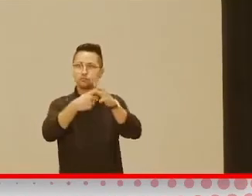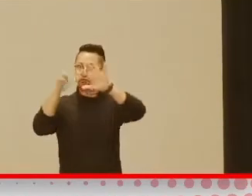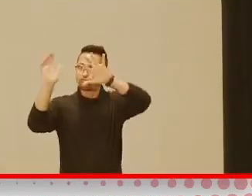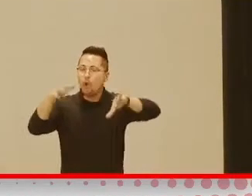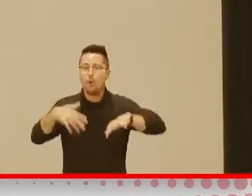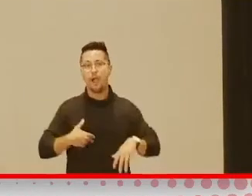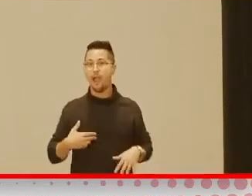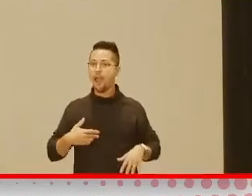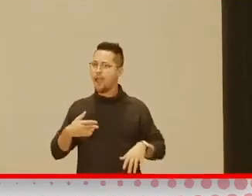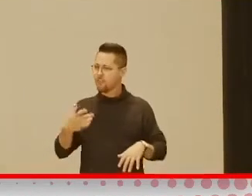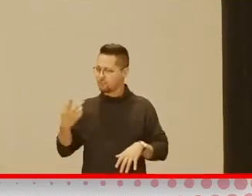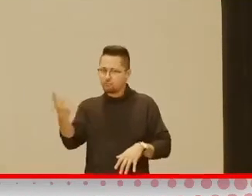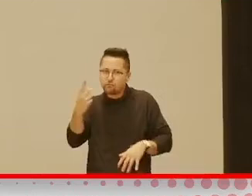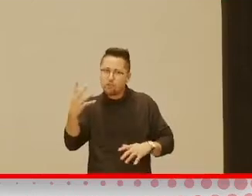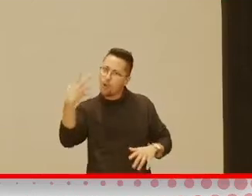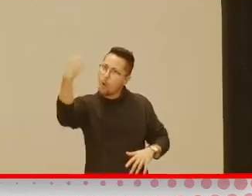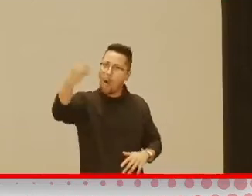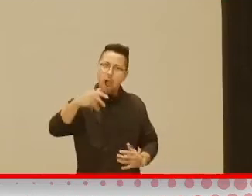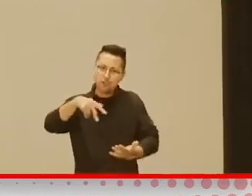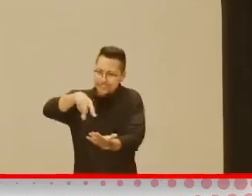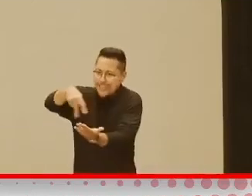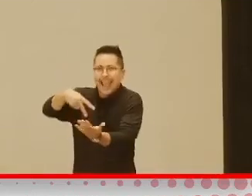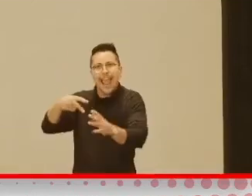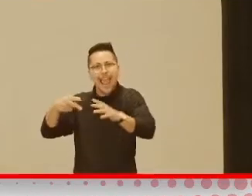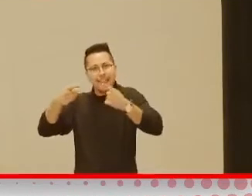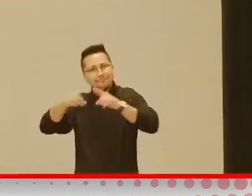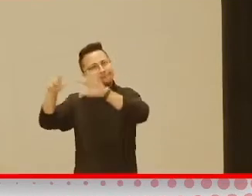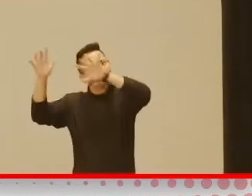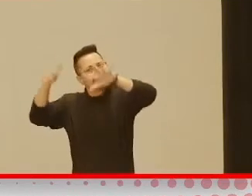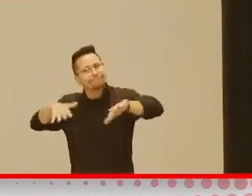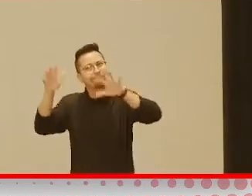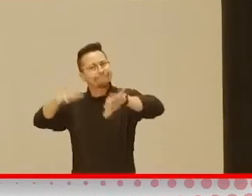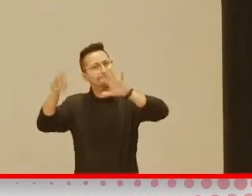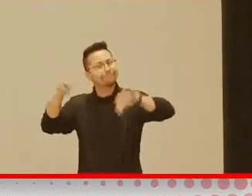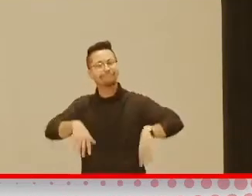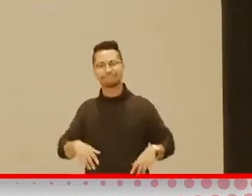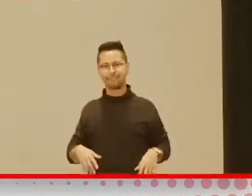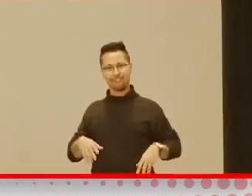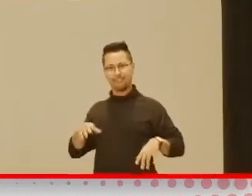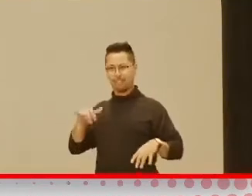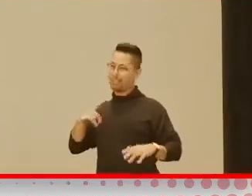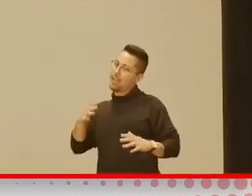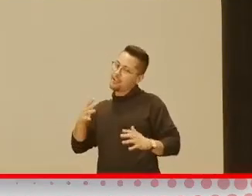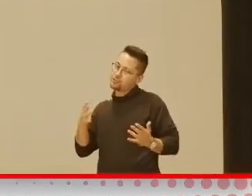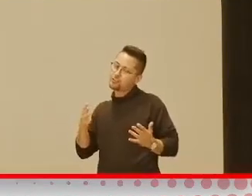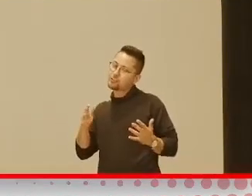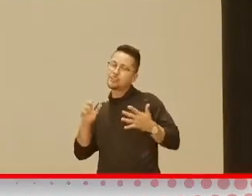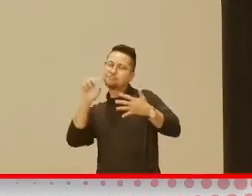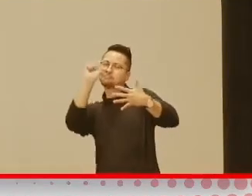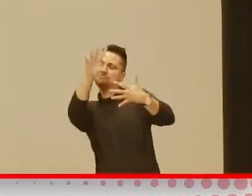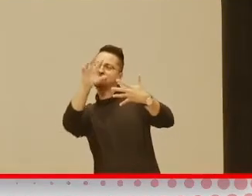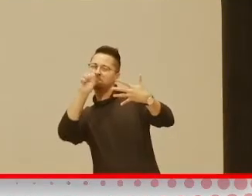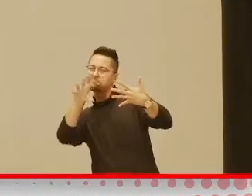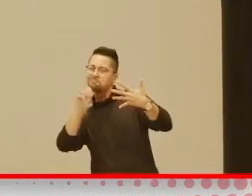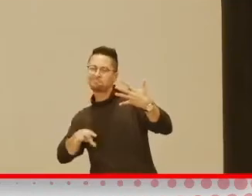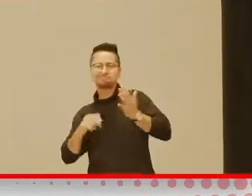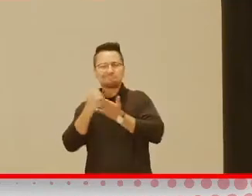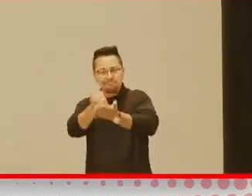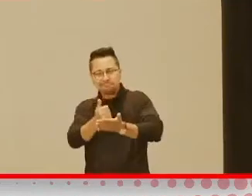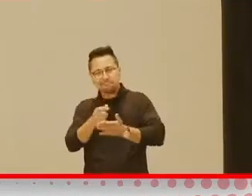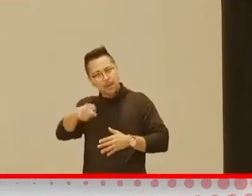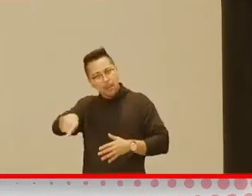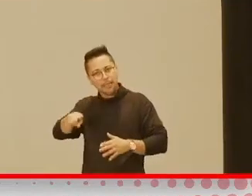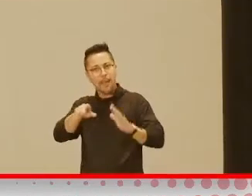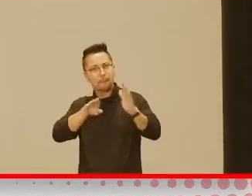in the rain. So, those are just some suggestions on helping your child with their development while they're